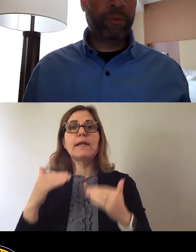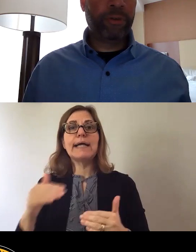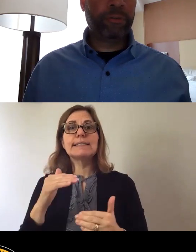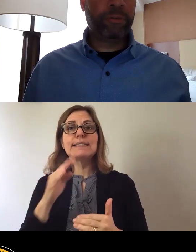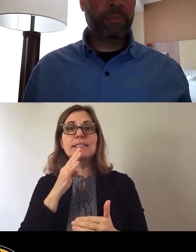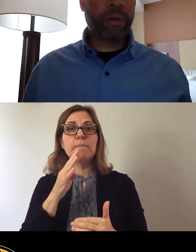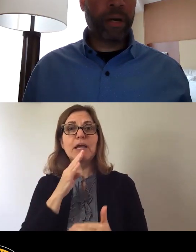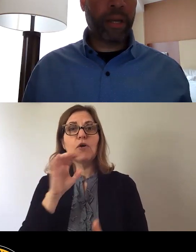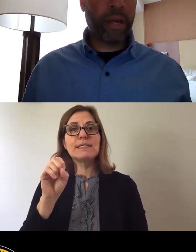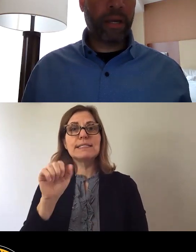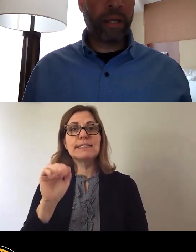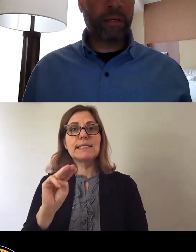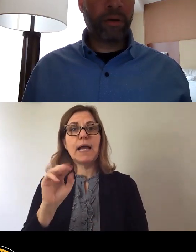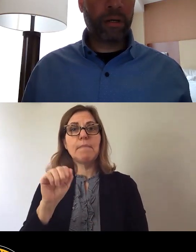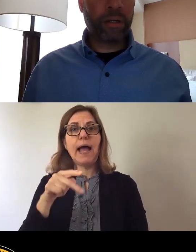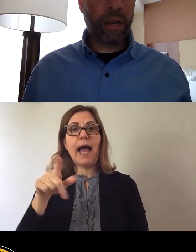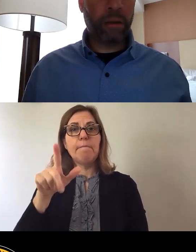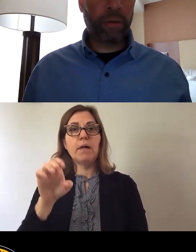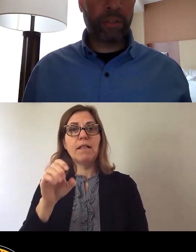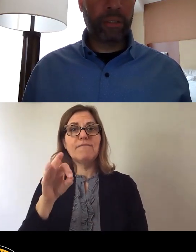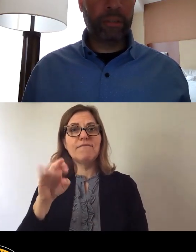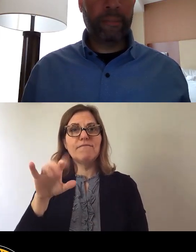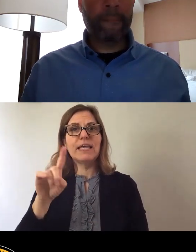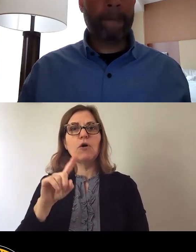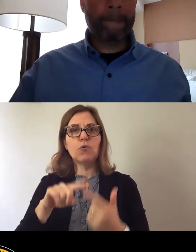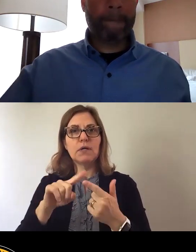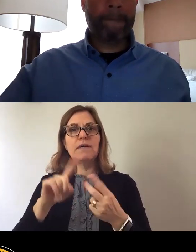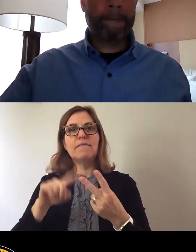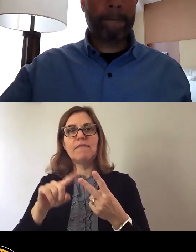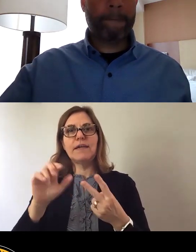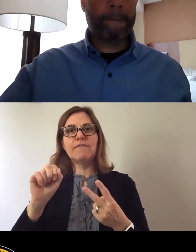Appelfield followed by Aikuhana Haumalkina.